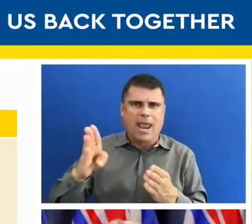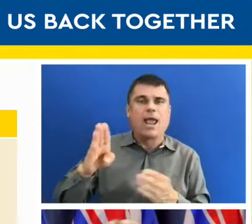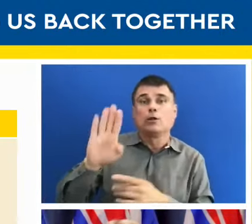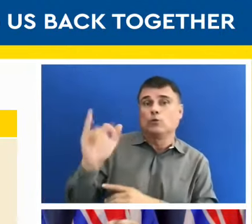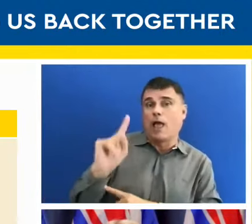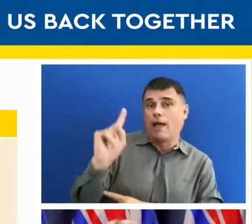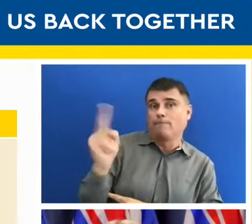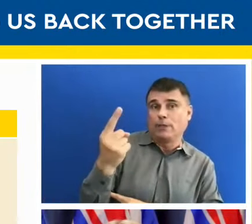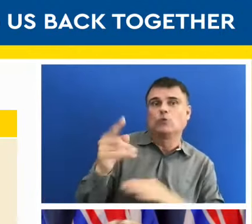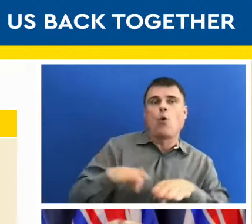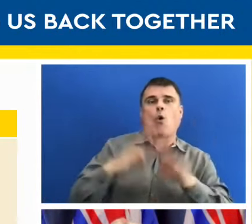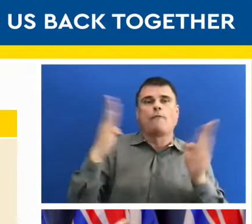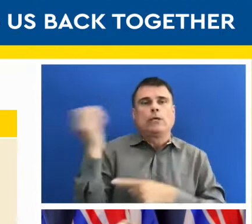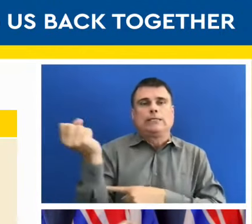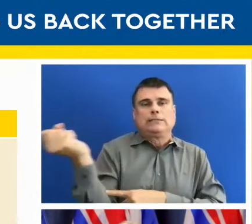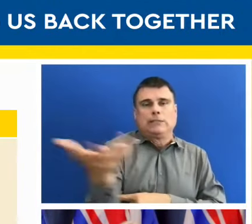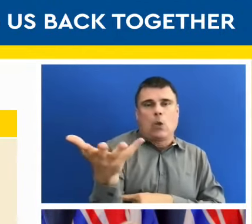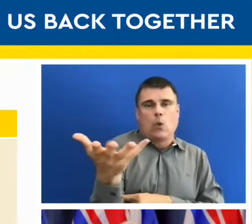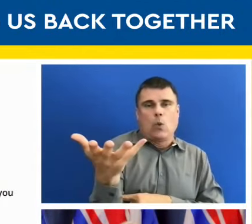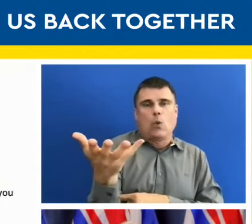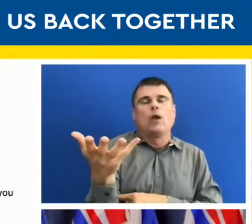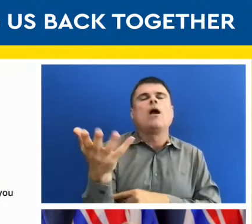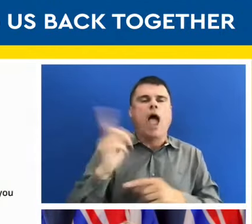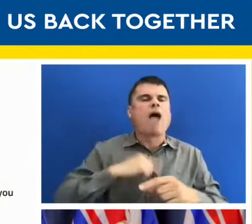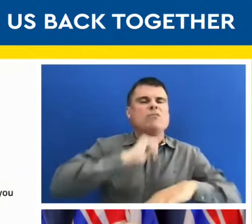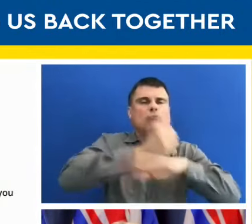and barriers in place in those settings.